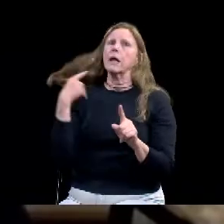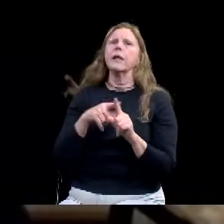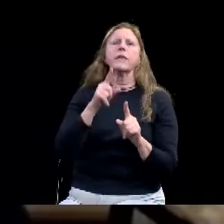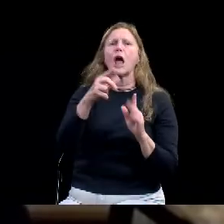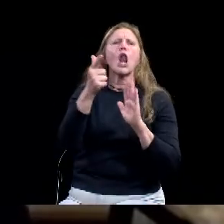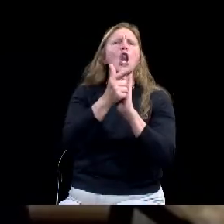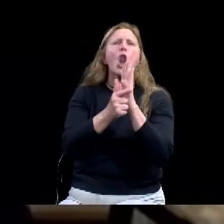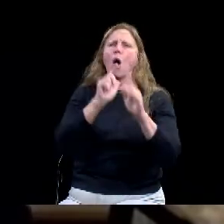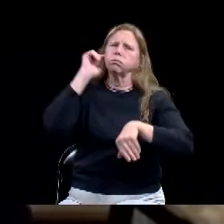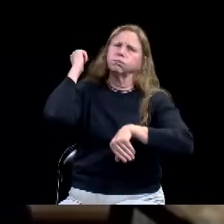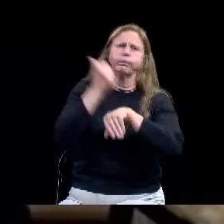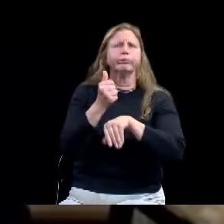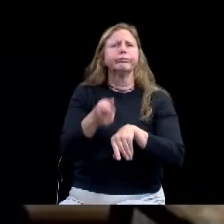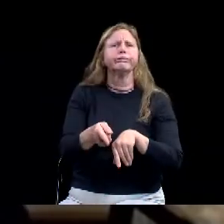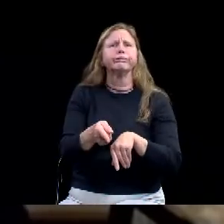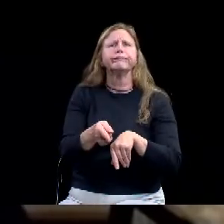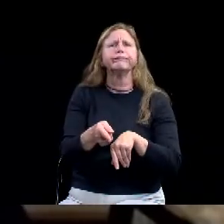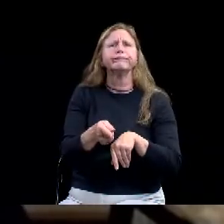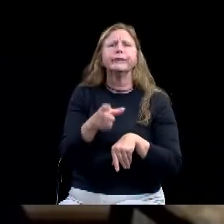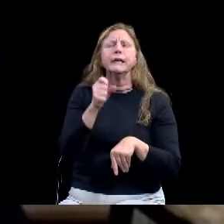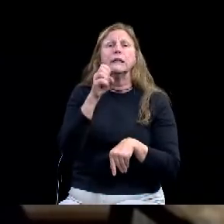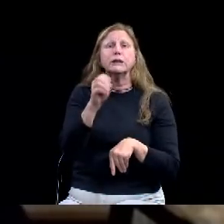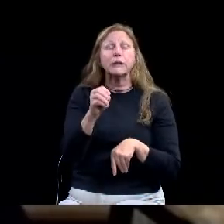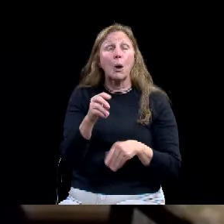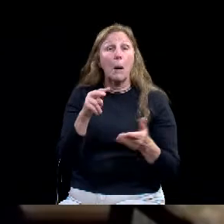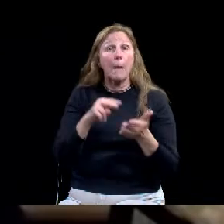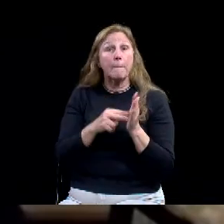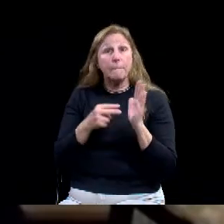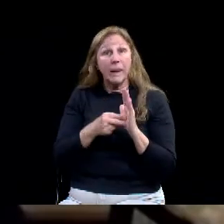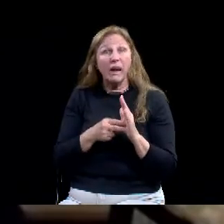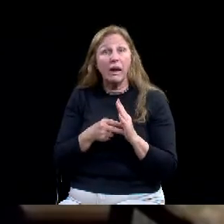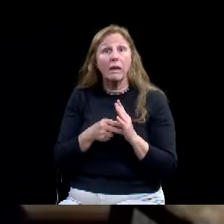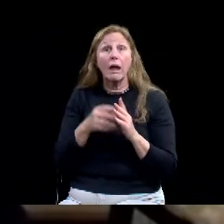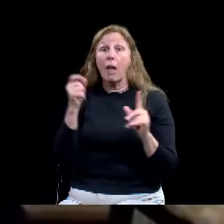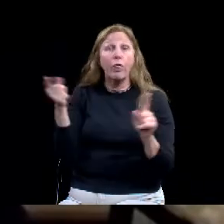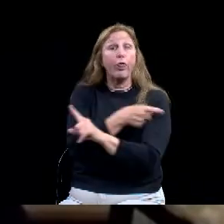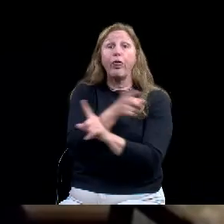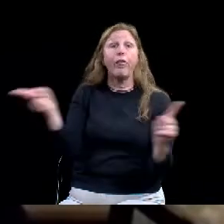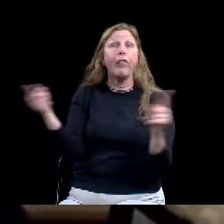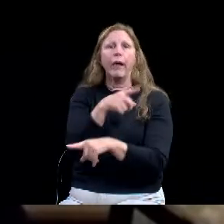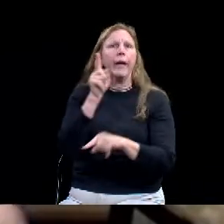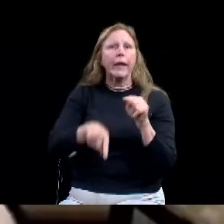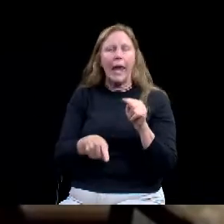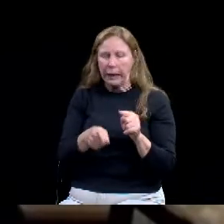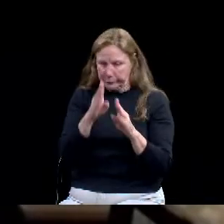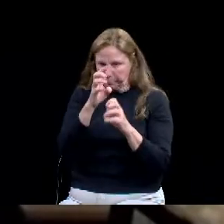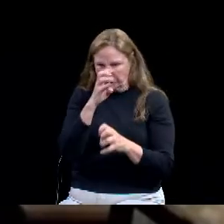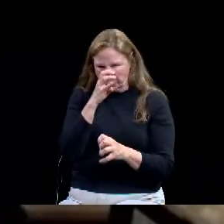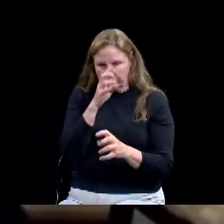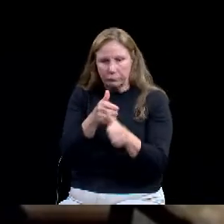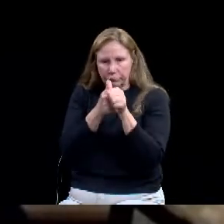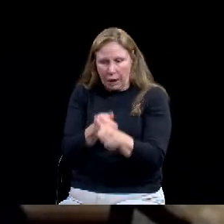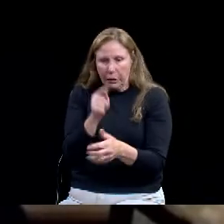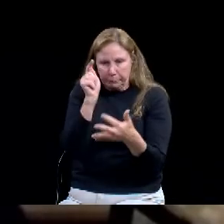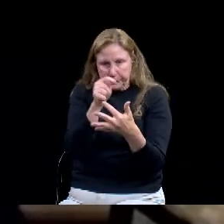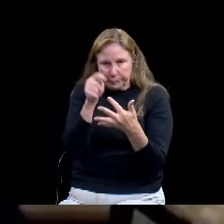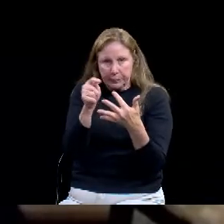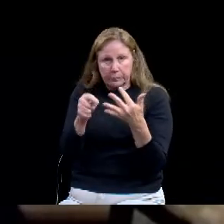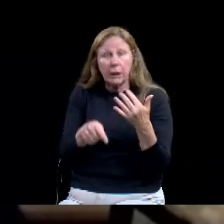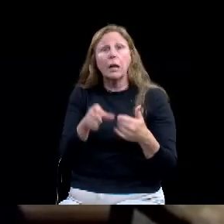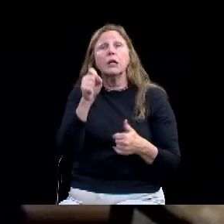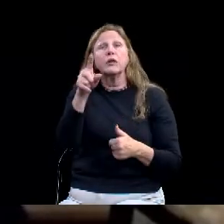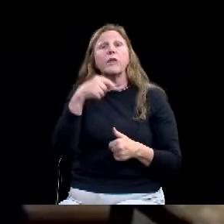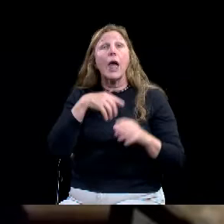of them, opening up certain categories, certain thresholds, monetary thresholds have to be met by each jurisdiction for them to even